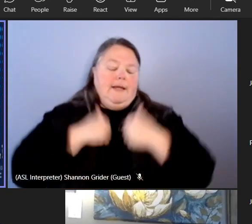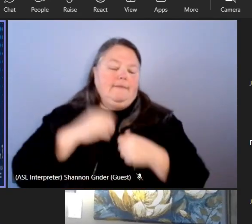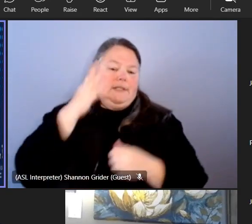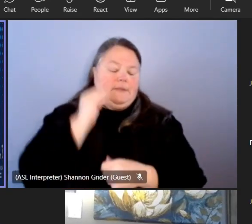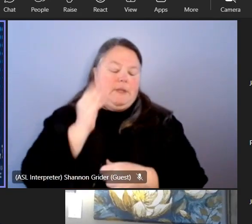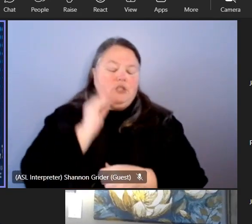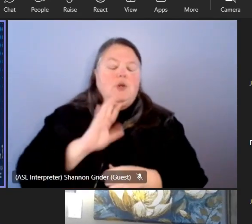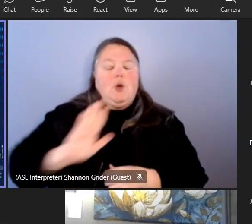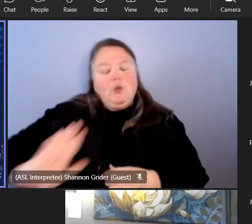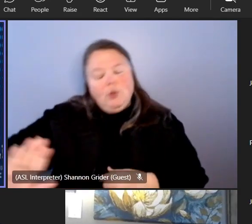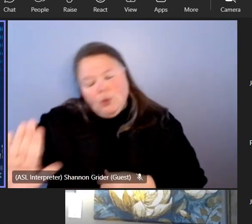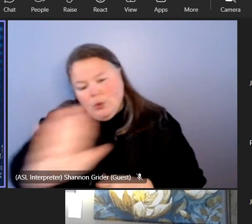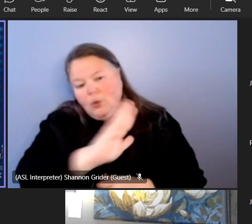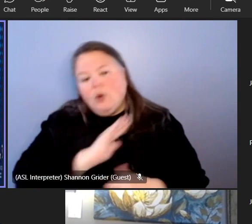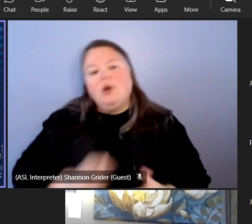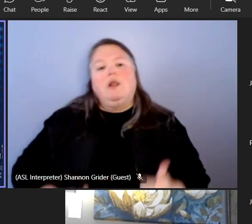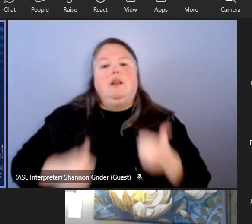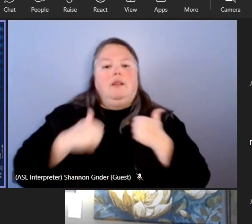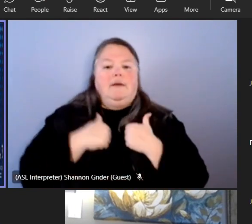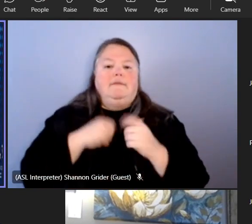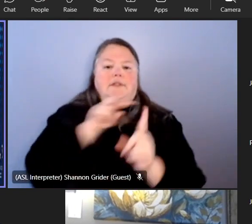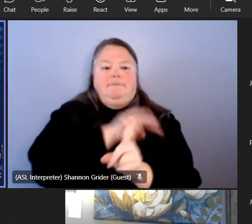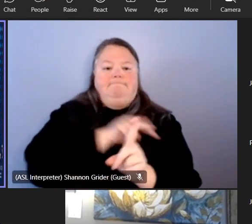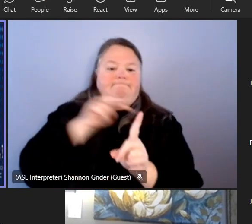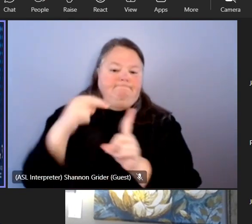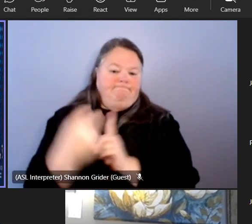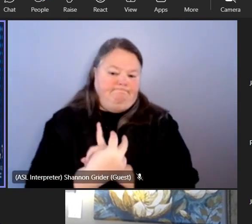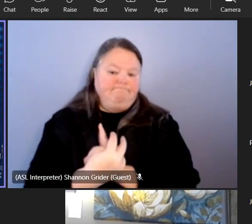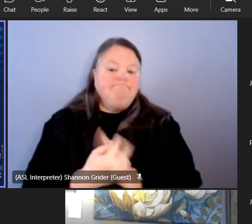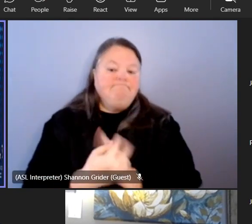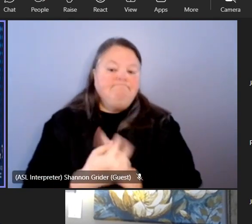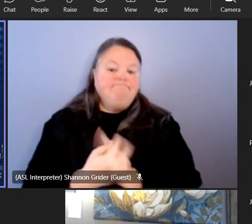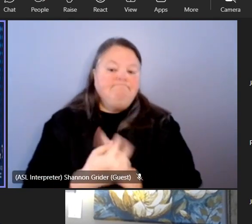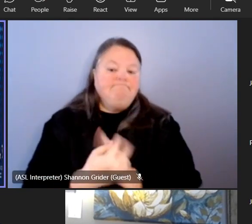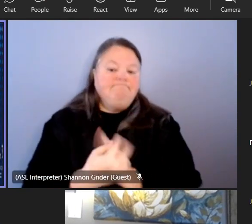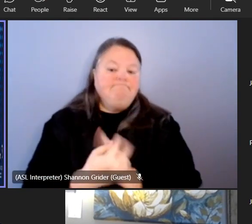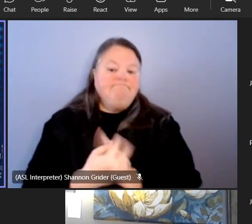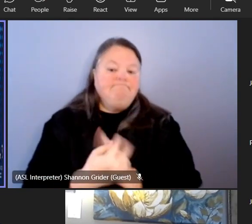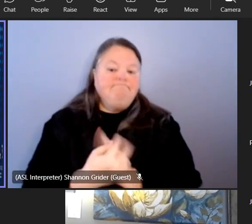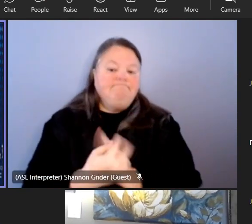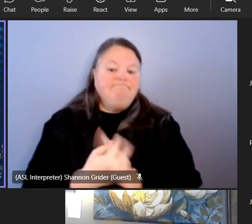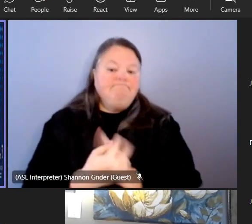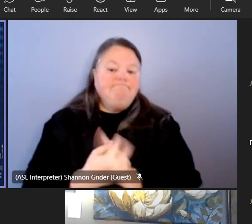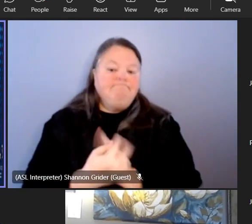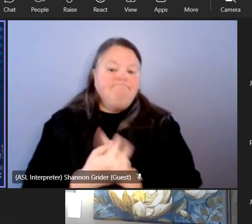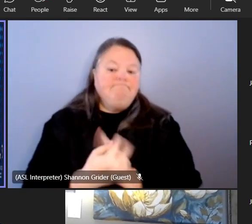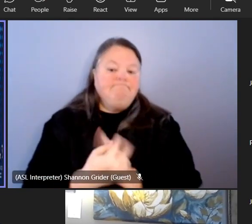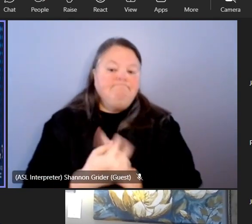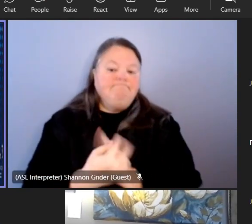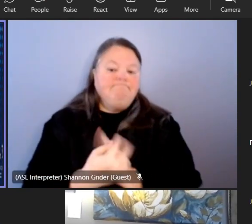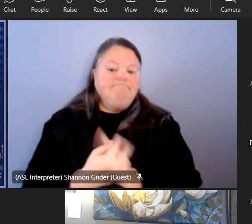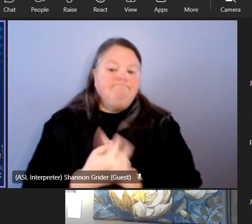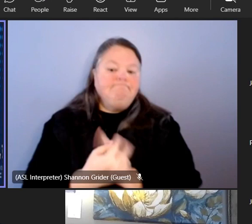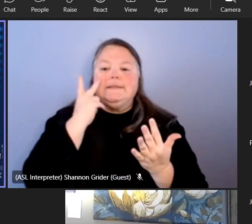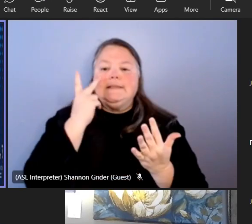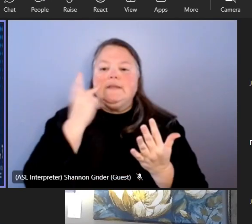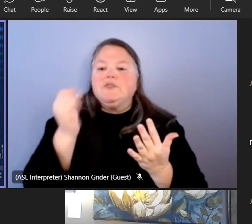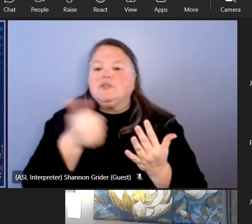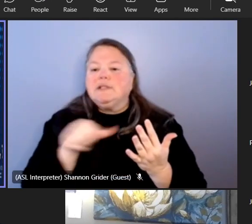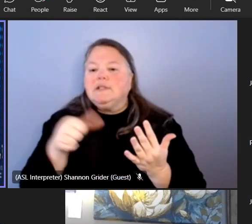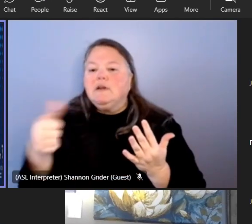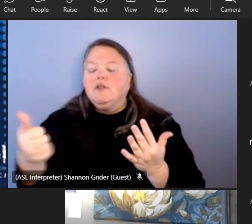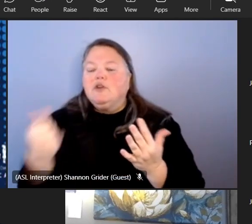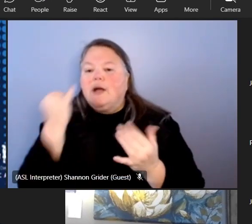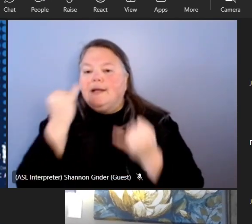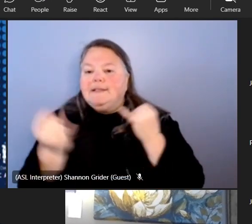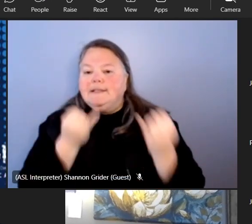perspective on these questions uh forward um so um let's see if there's any other ideas that have